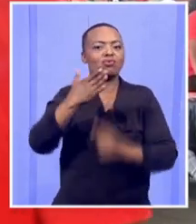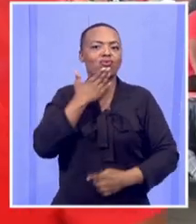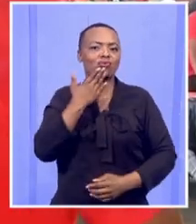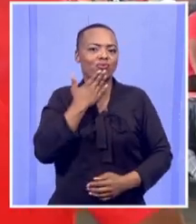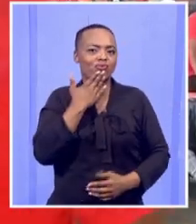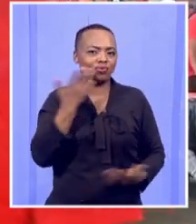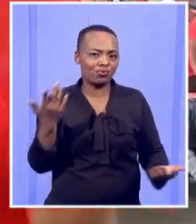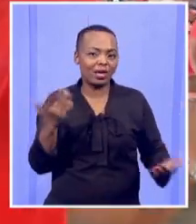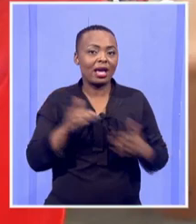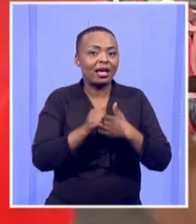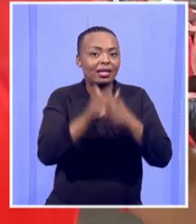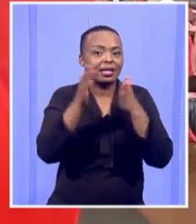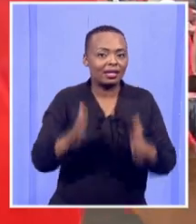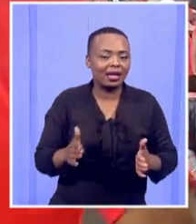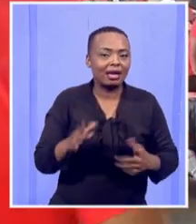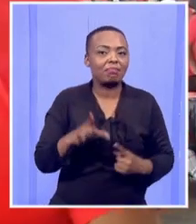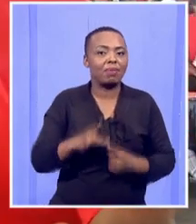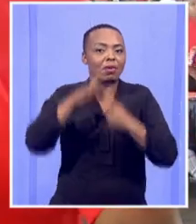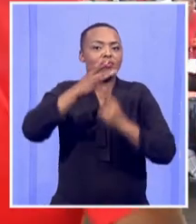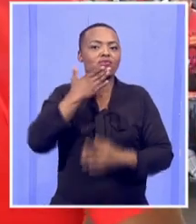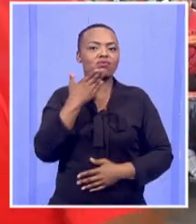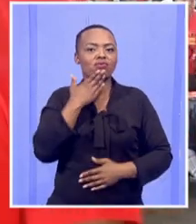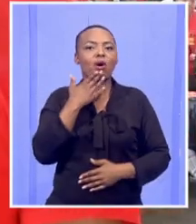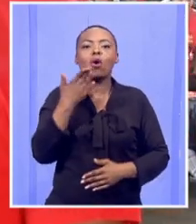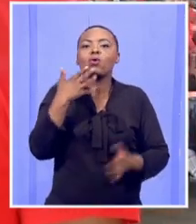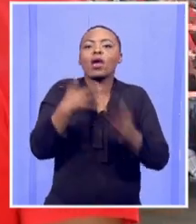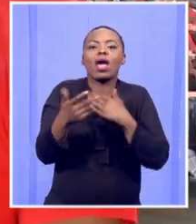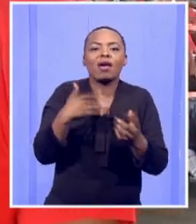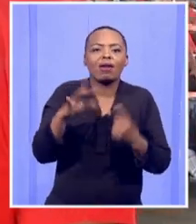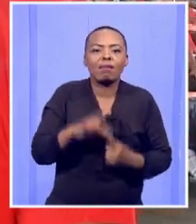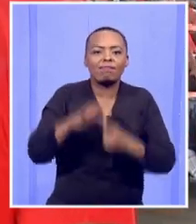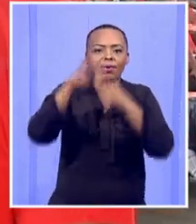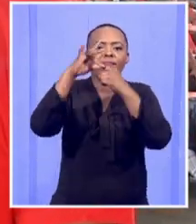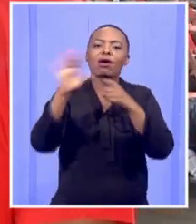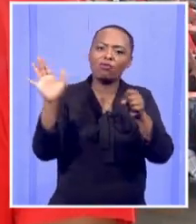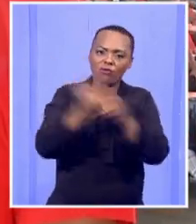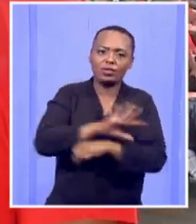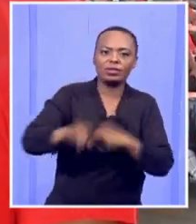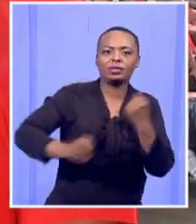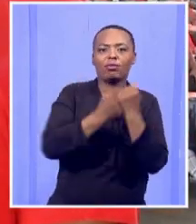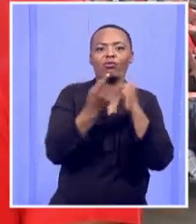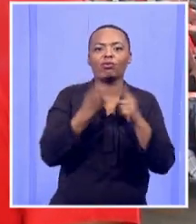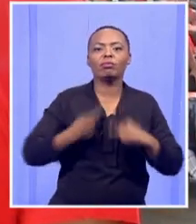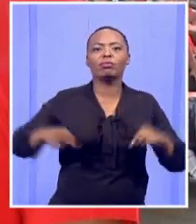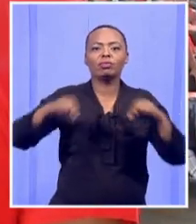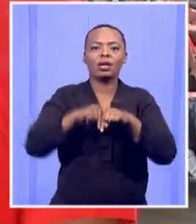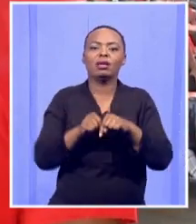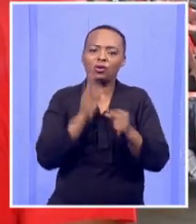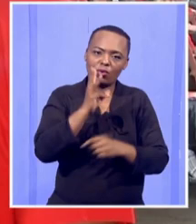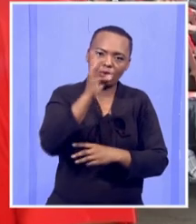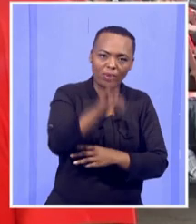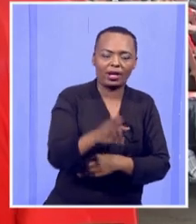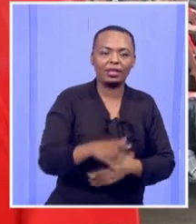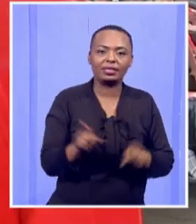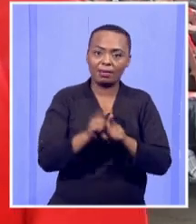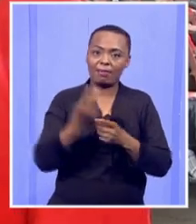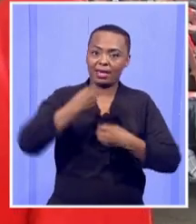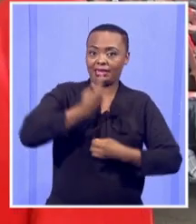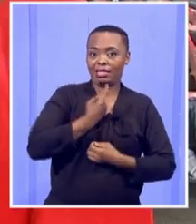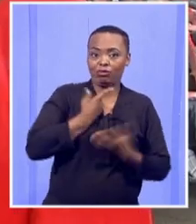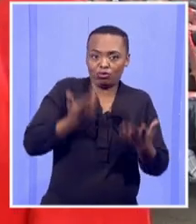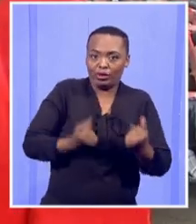leadership. And whoever will be elected, that collective will have full support of all of us, including myself.